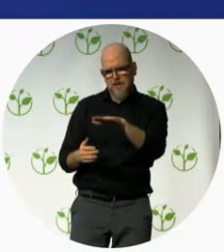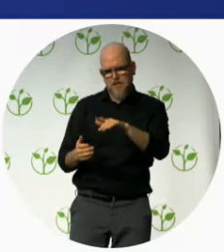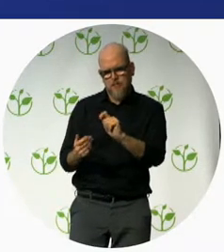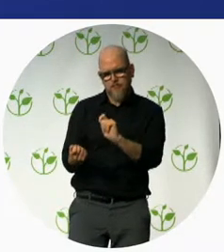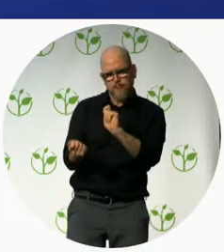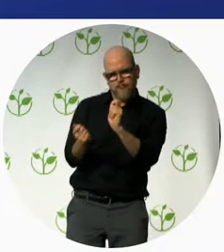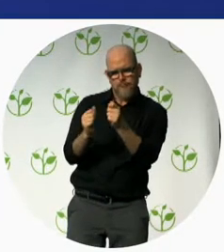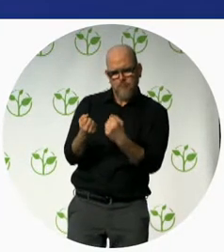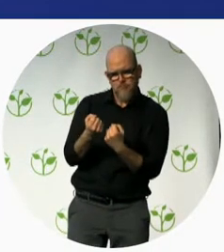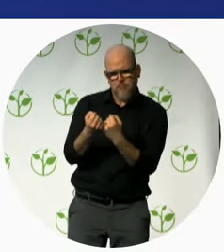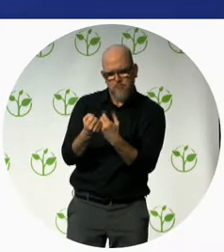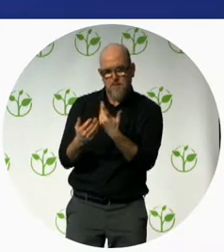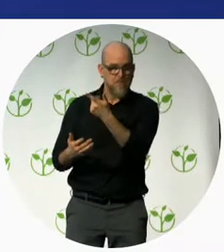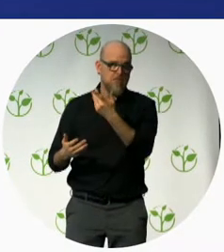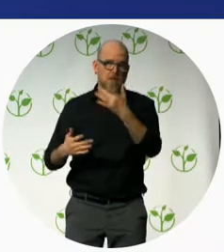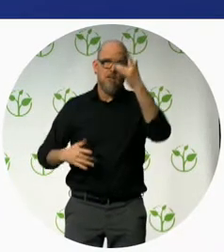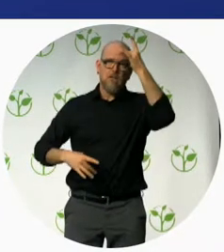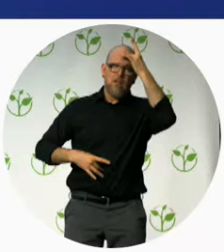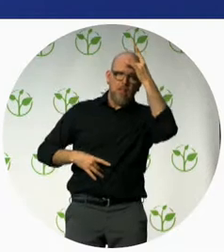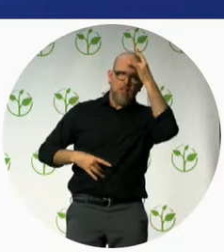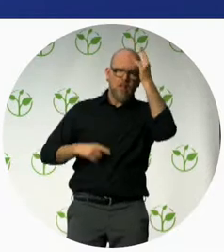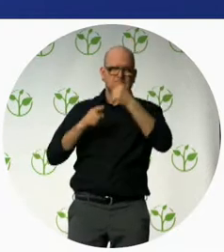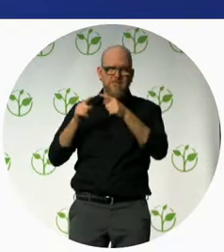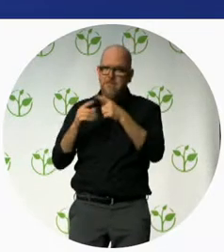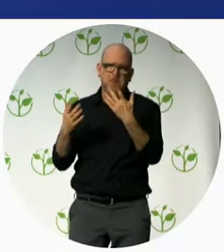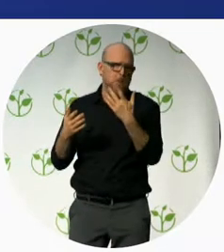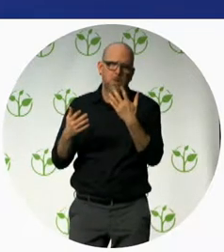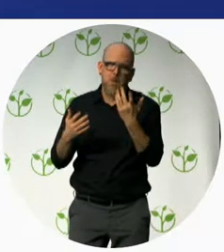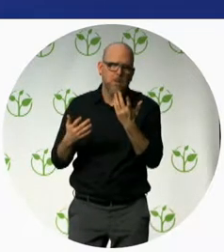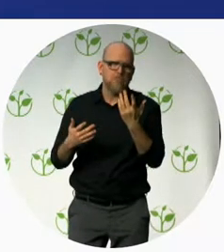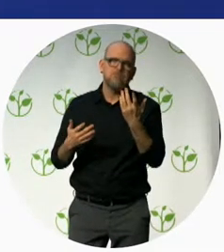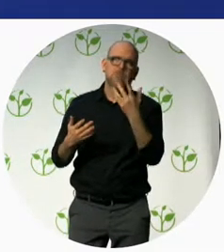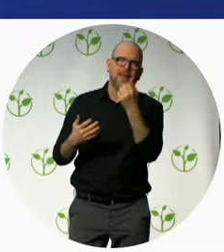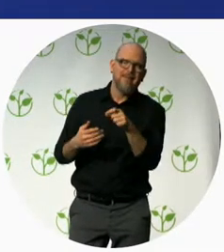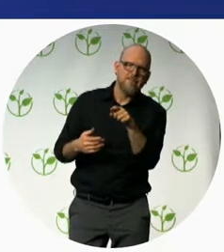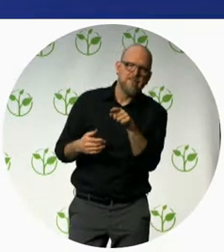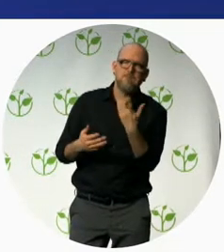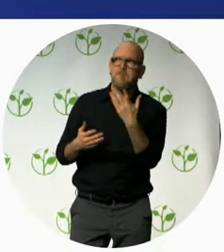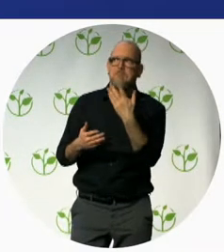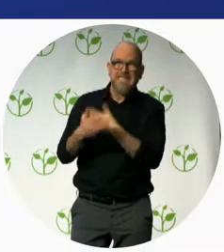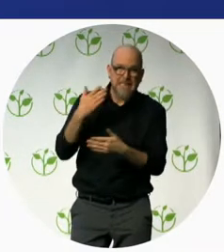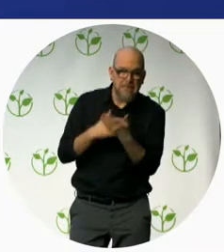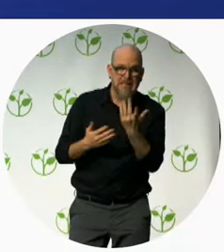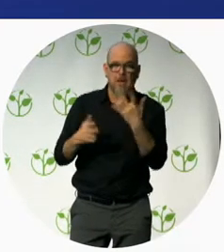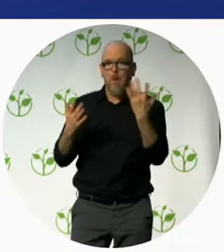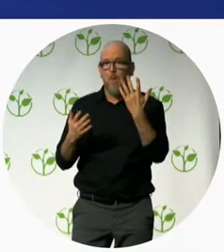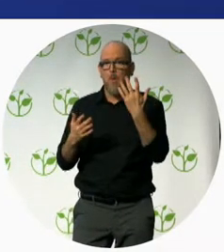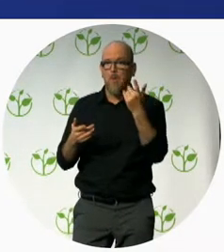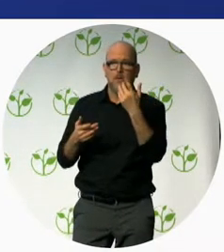diseases of diseases related to disability such as I